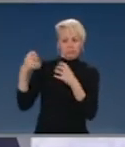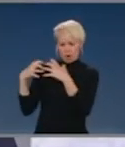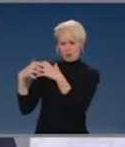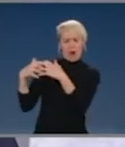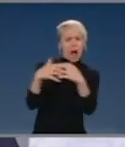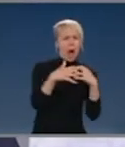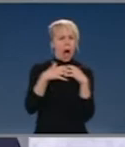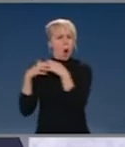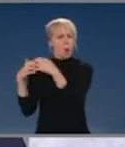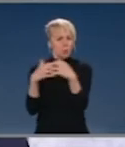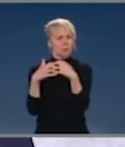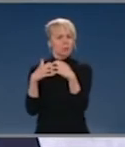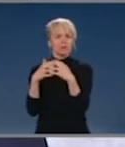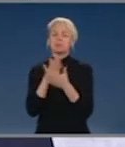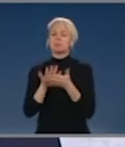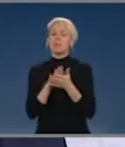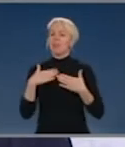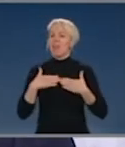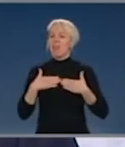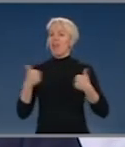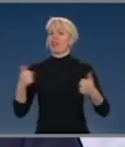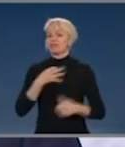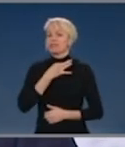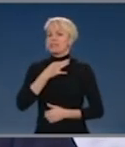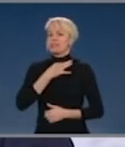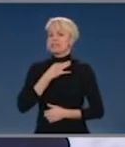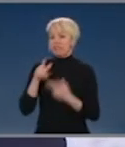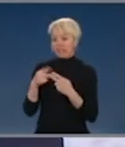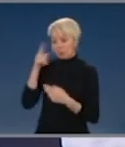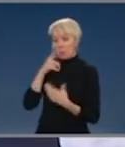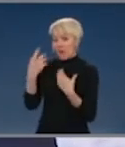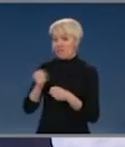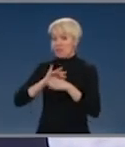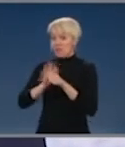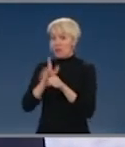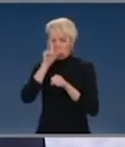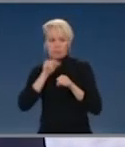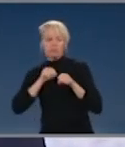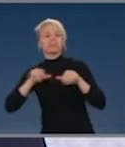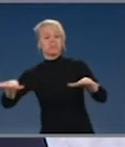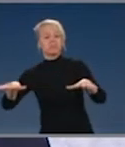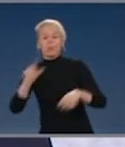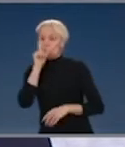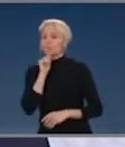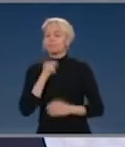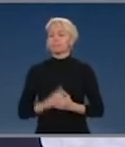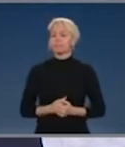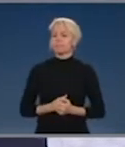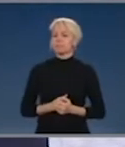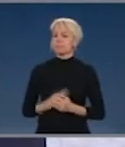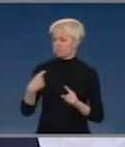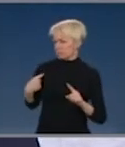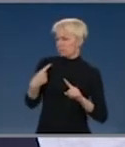coming into close proximity are real and Australians have worked incredibly hard in recent months